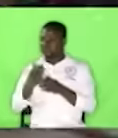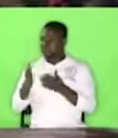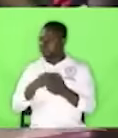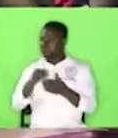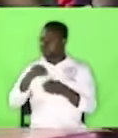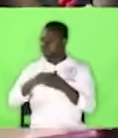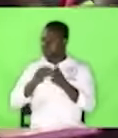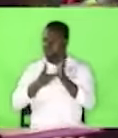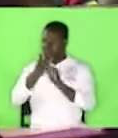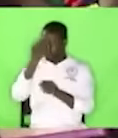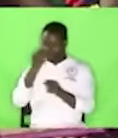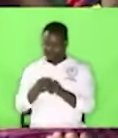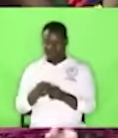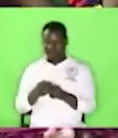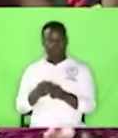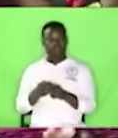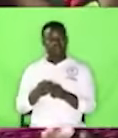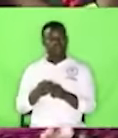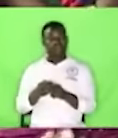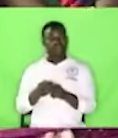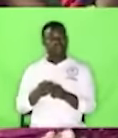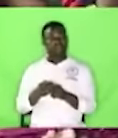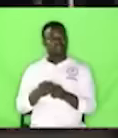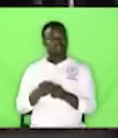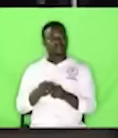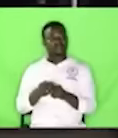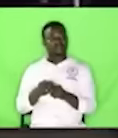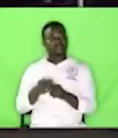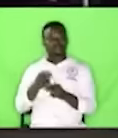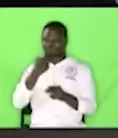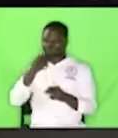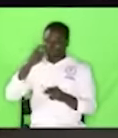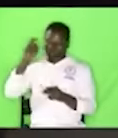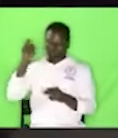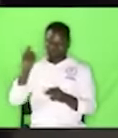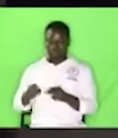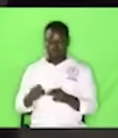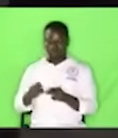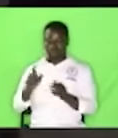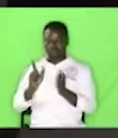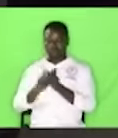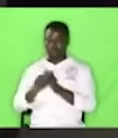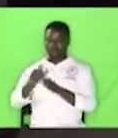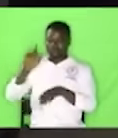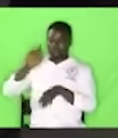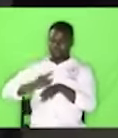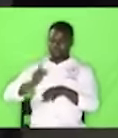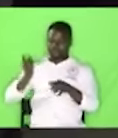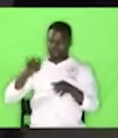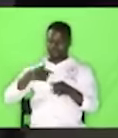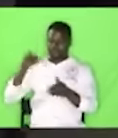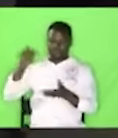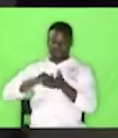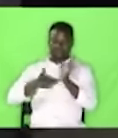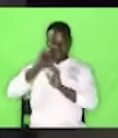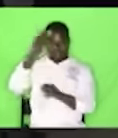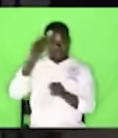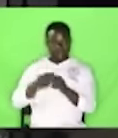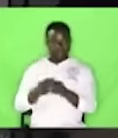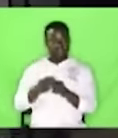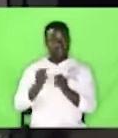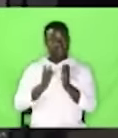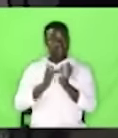I I I I command you never to operate in this hall again Jesus arise